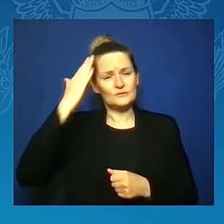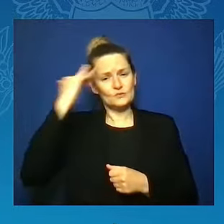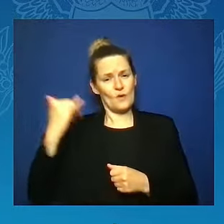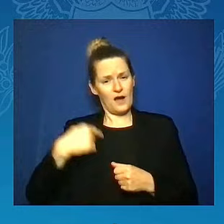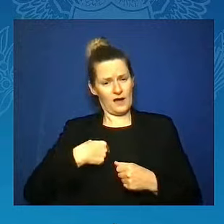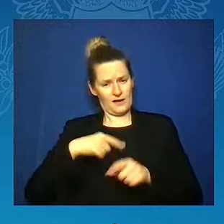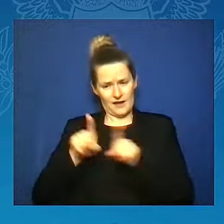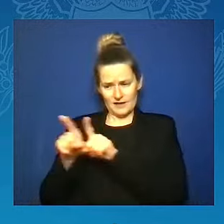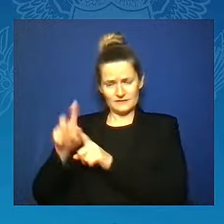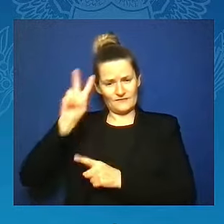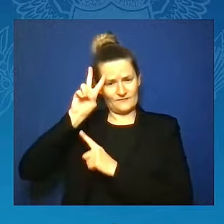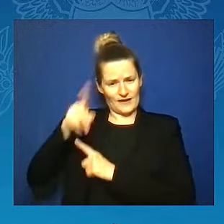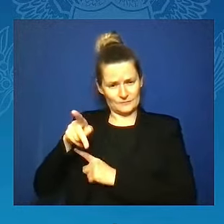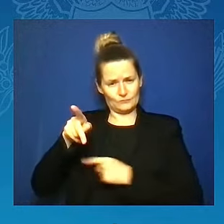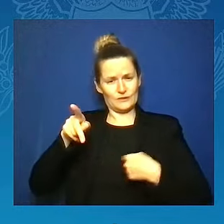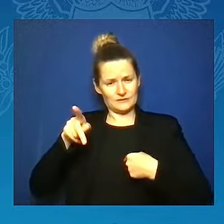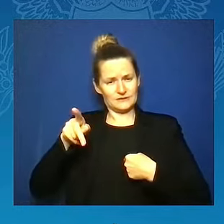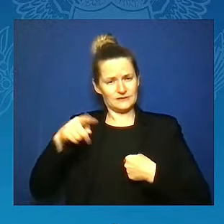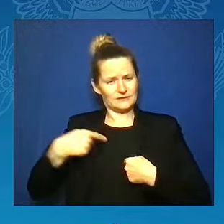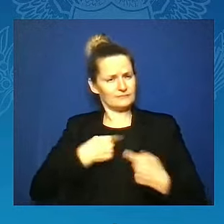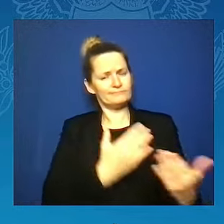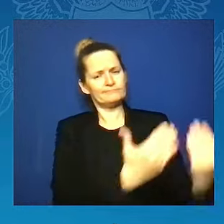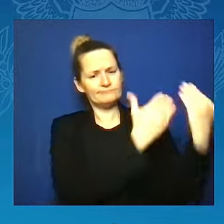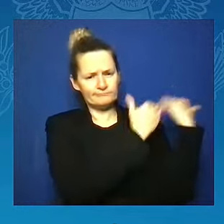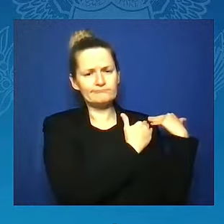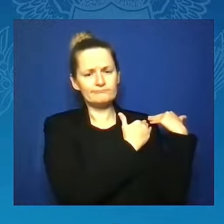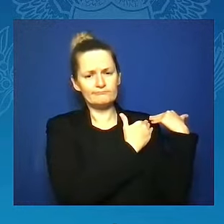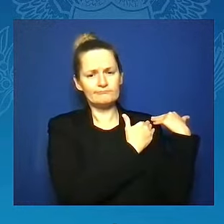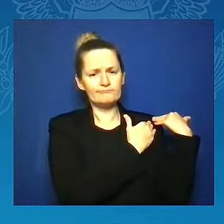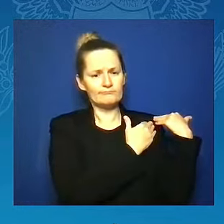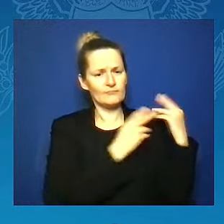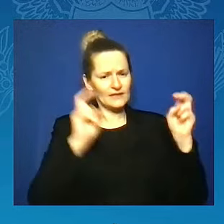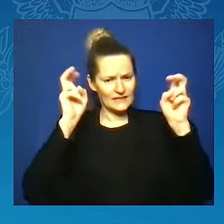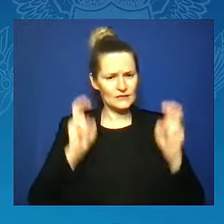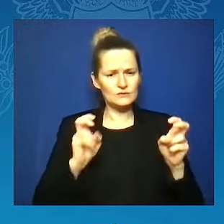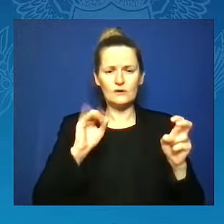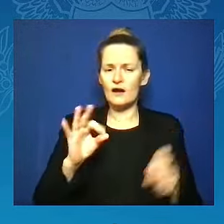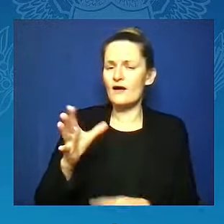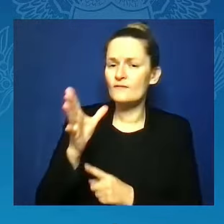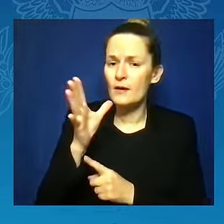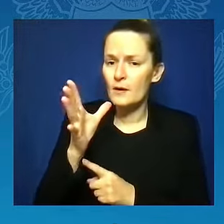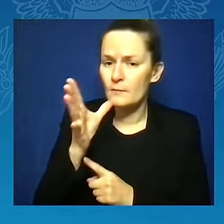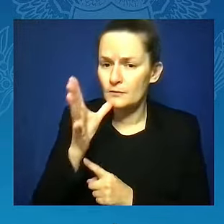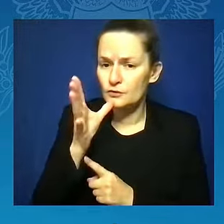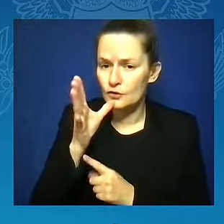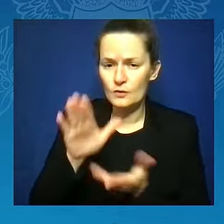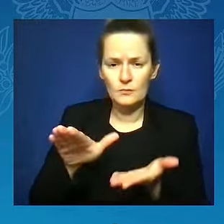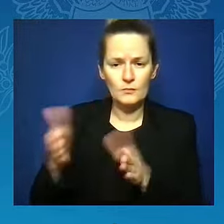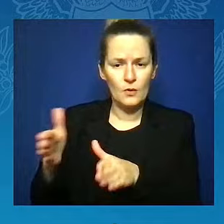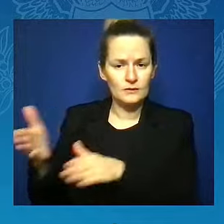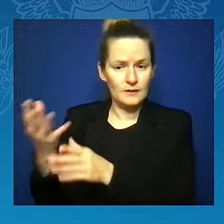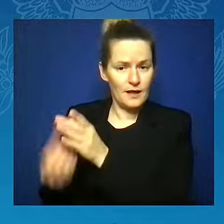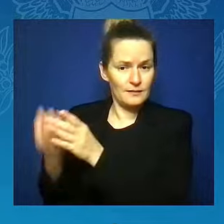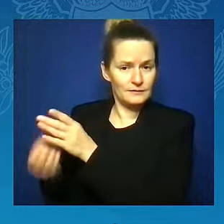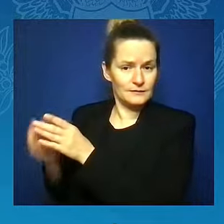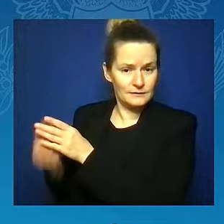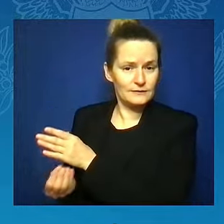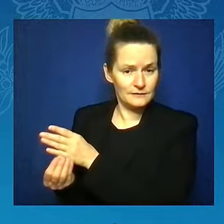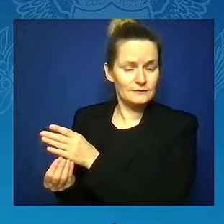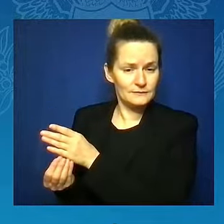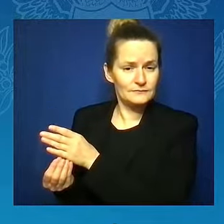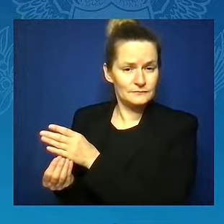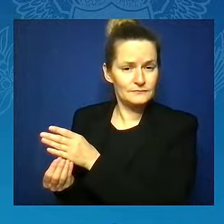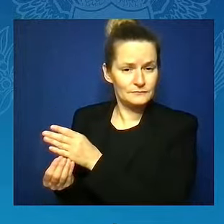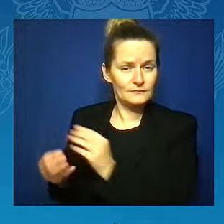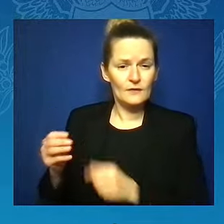Knowing that women in America die at a higher rate in connection with